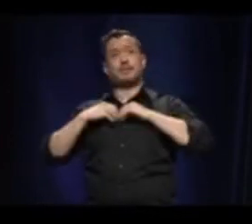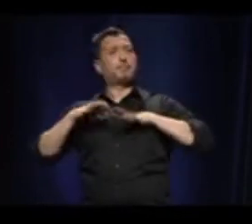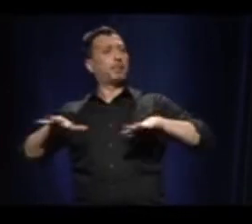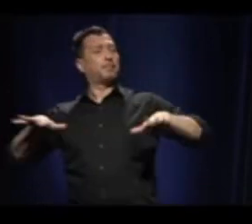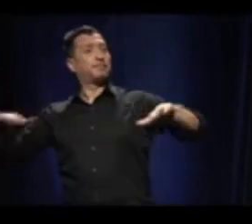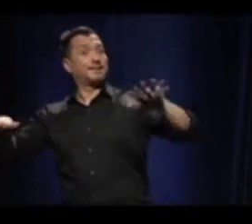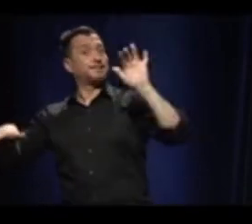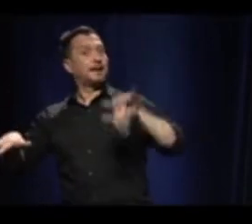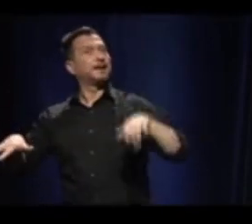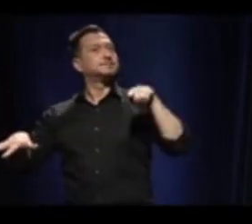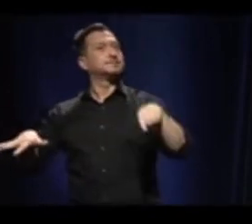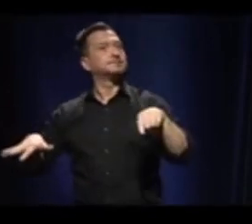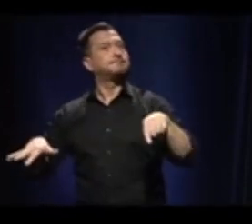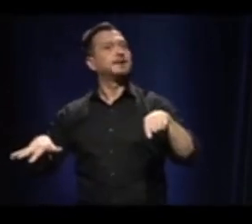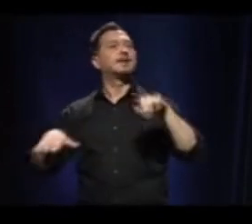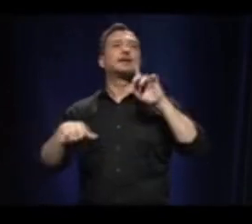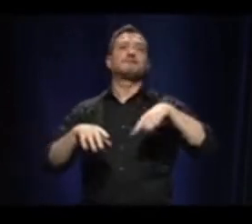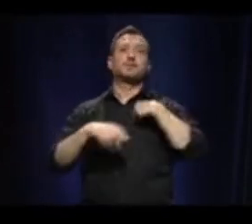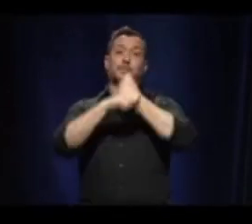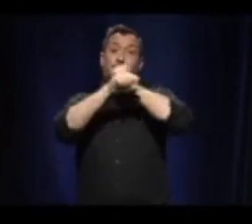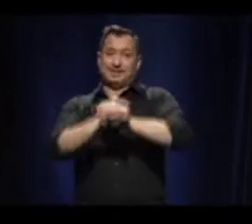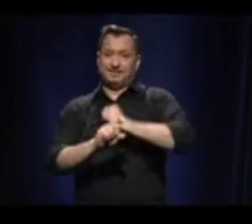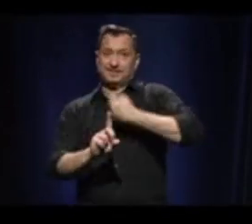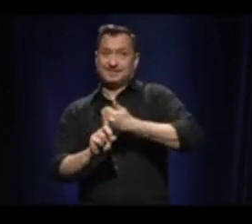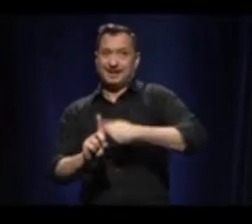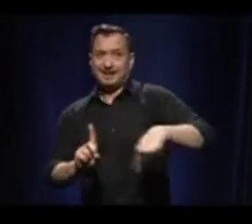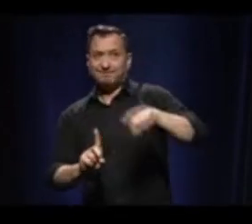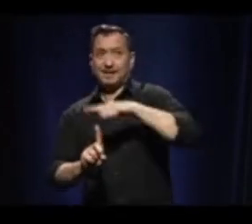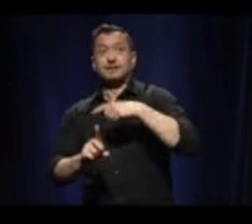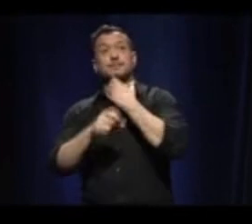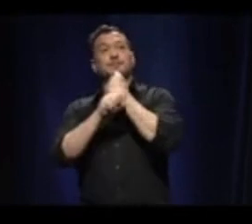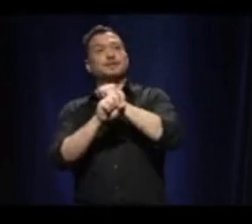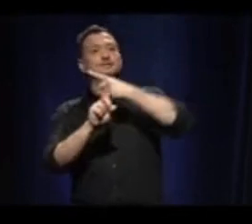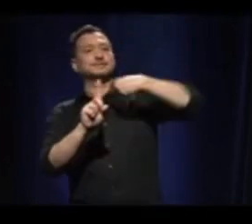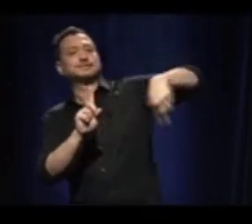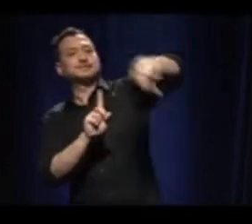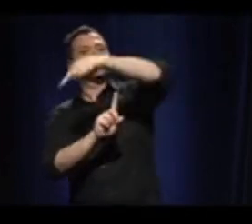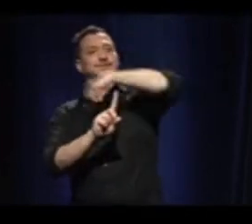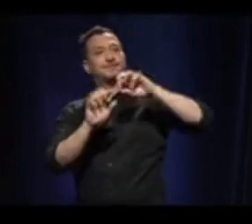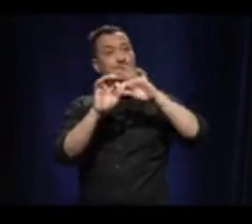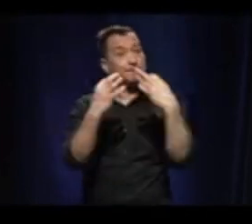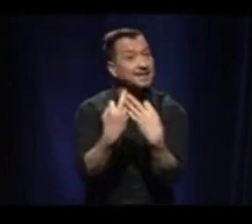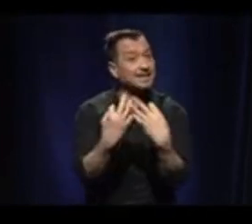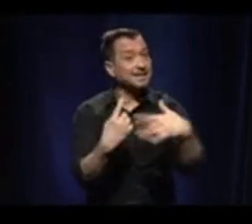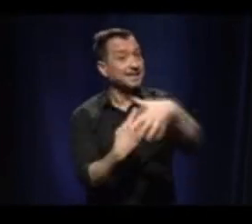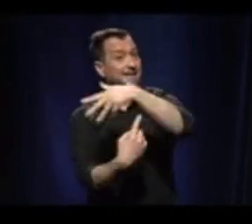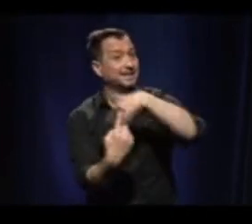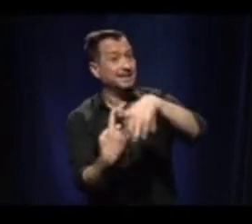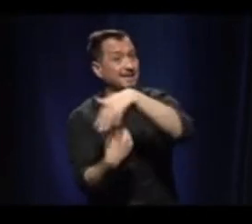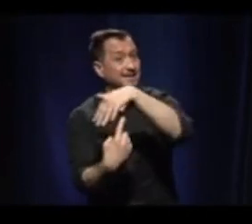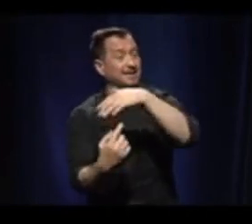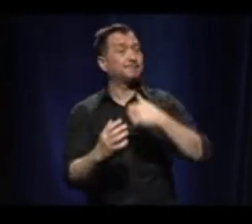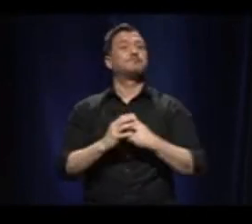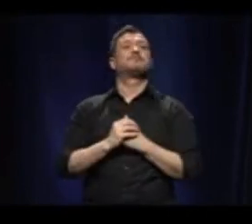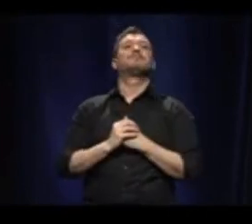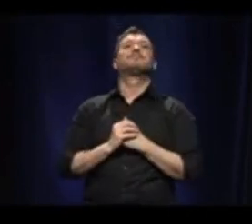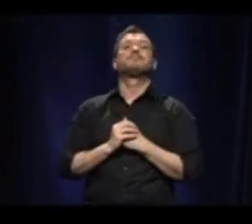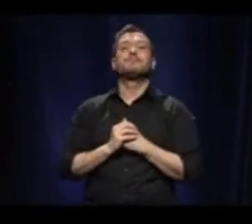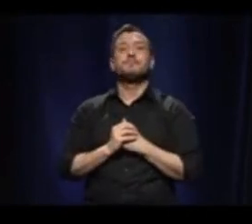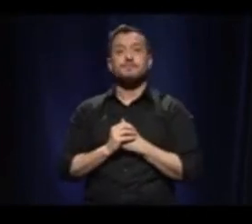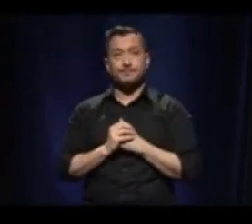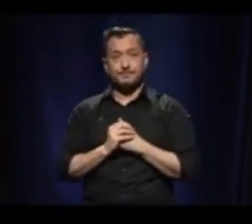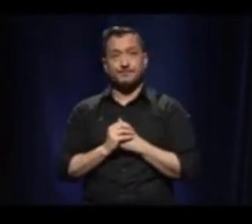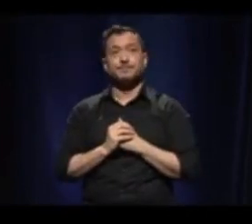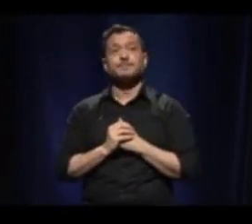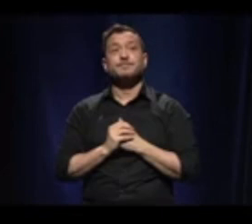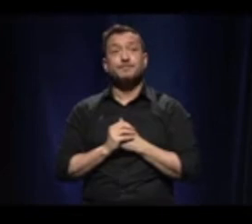protecting themselves and also protecting more, I would say, their families. So I think the kids can adapt to